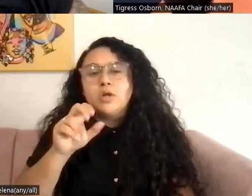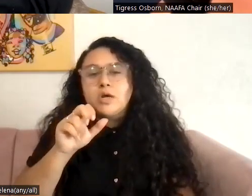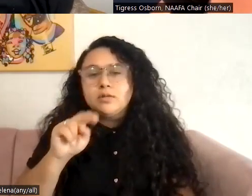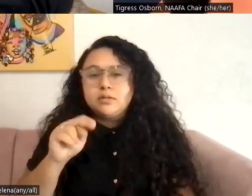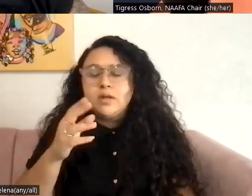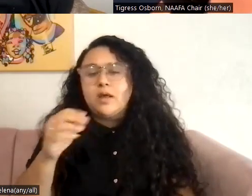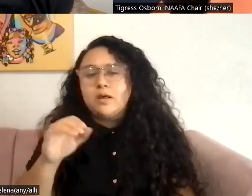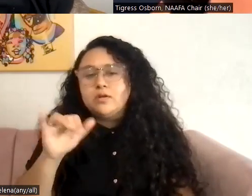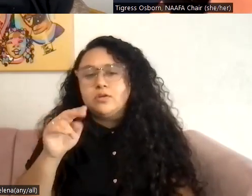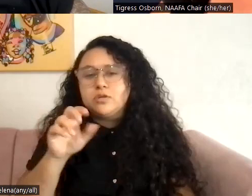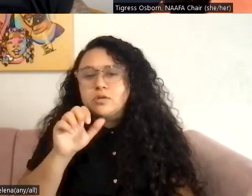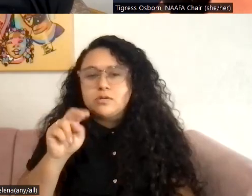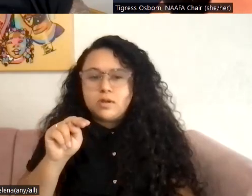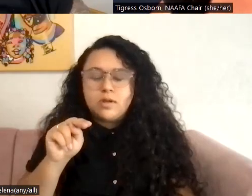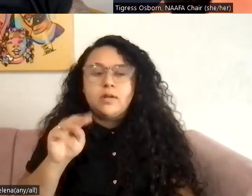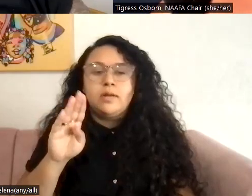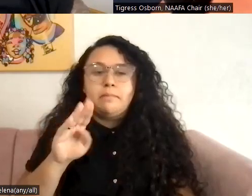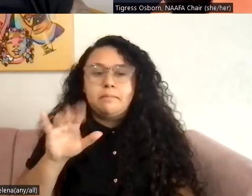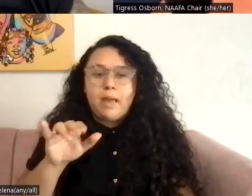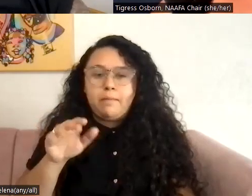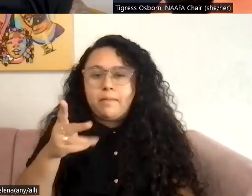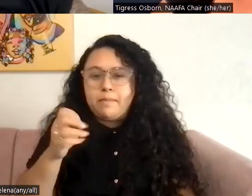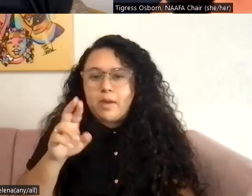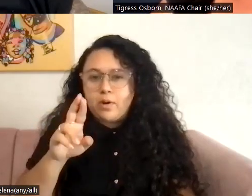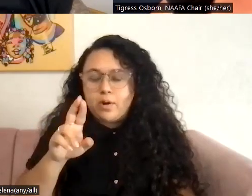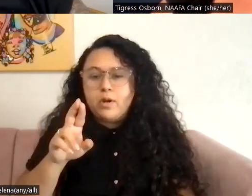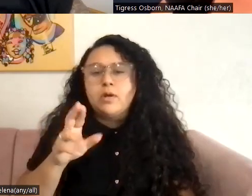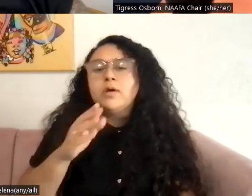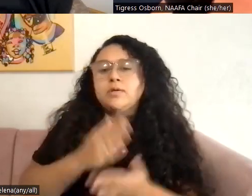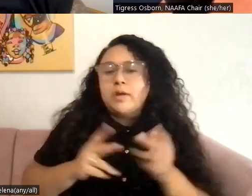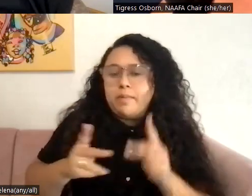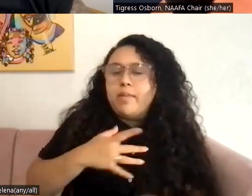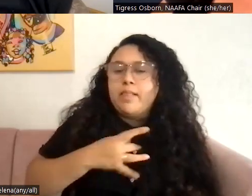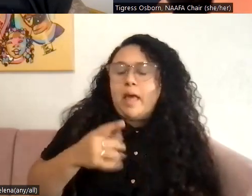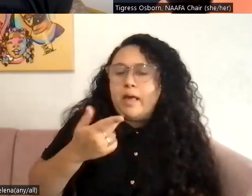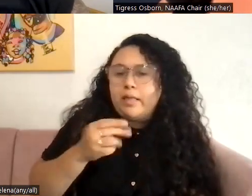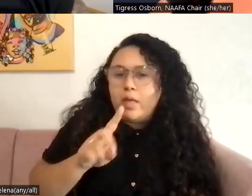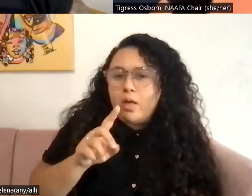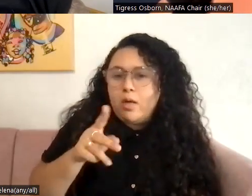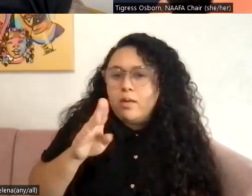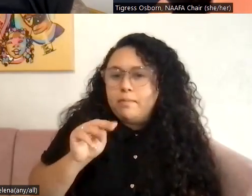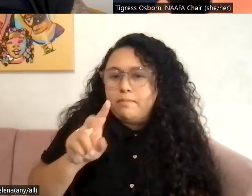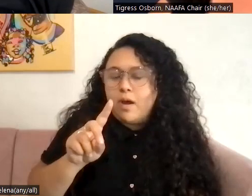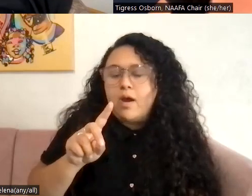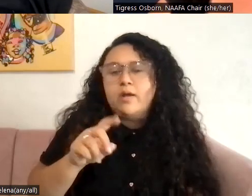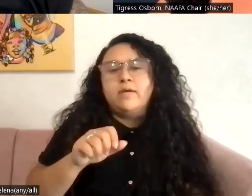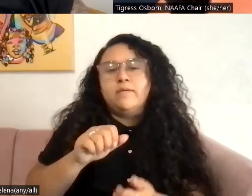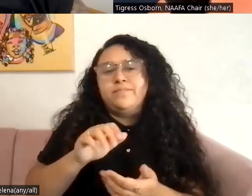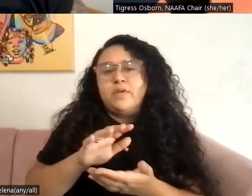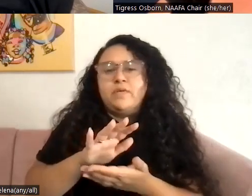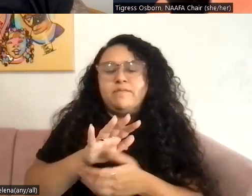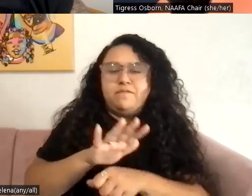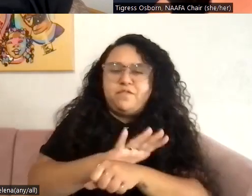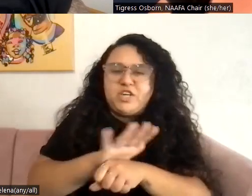like that. Um, but lots of folks do like gold bond friction defense in particular. Um, I